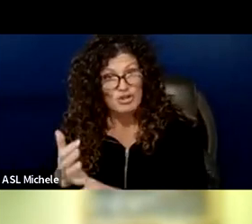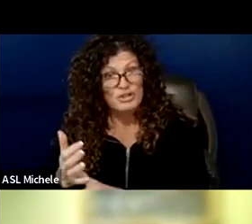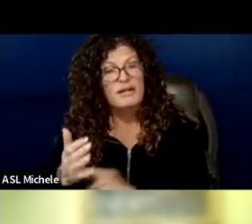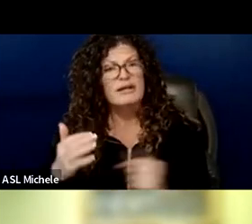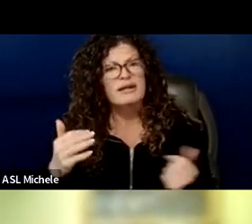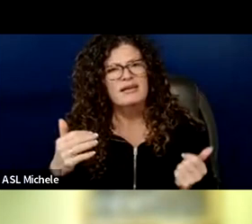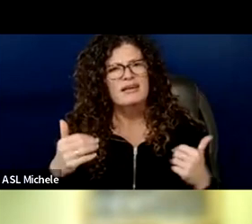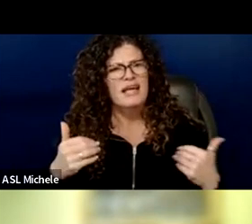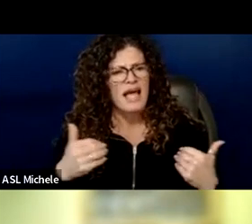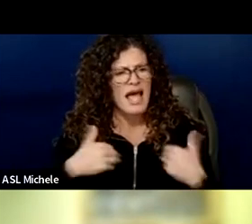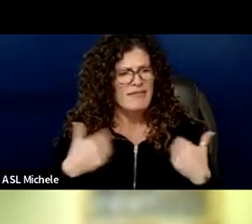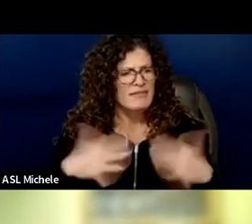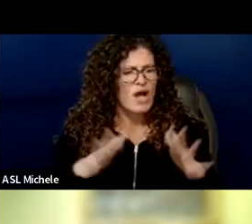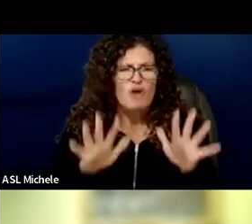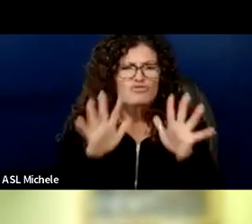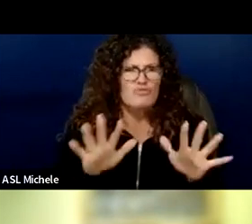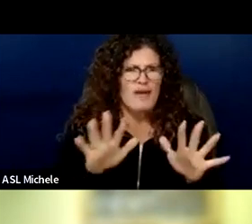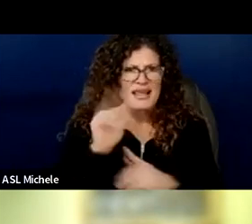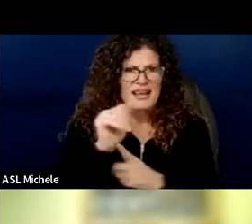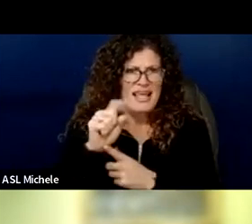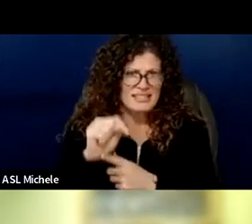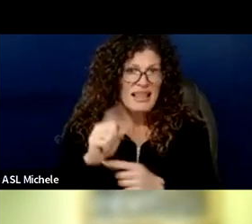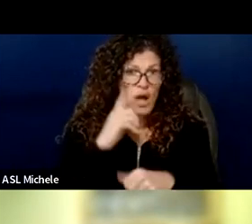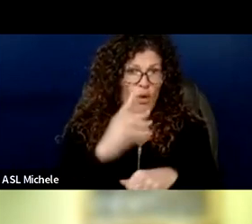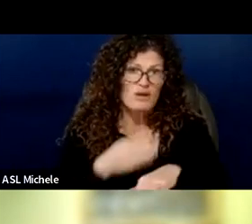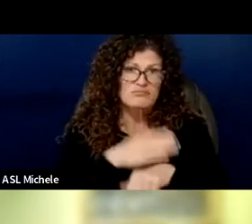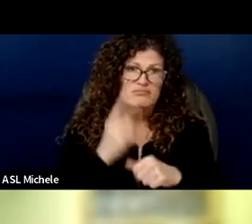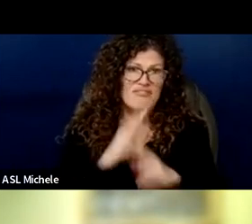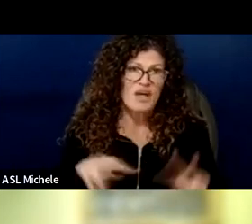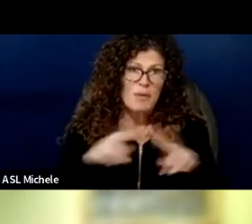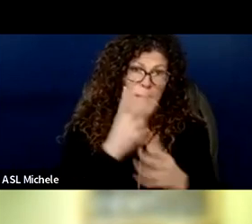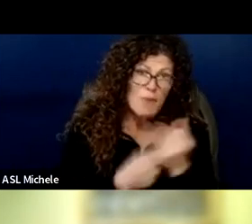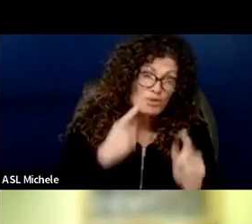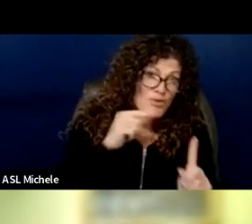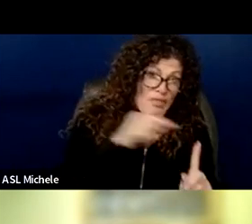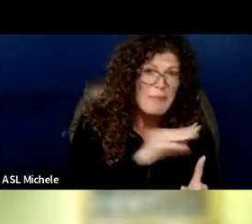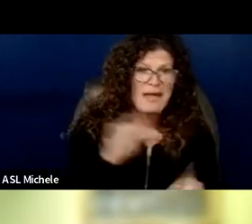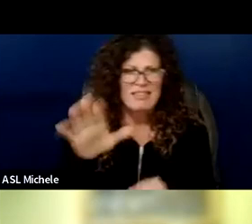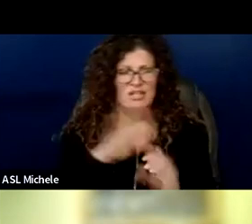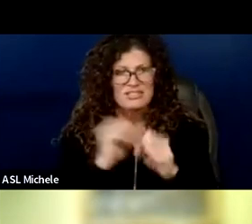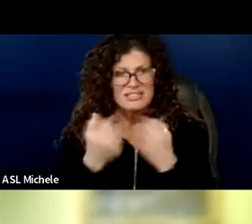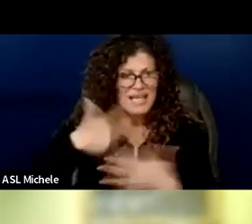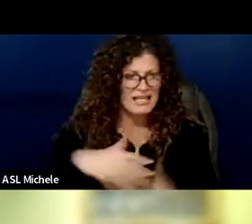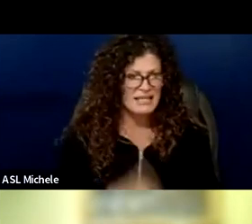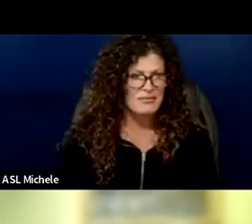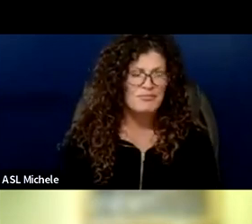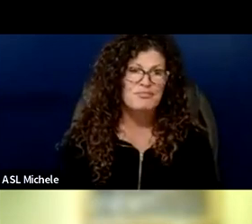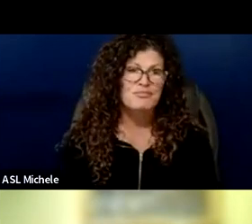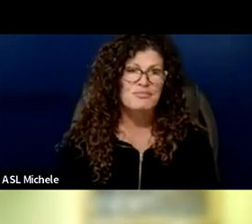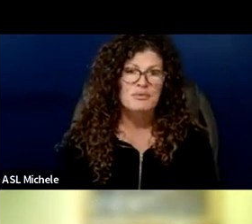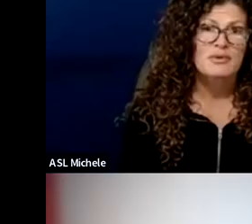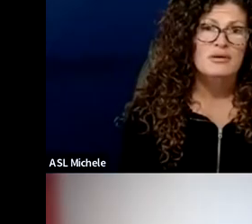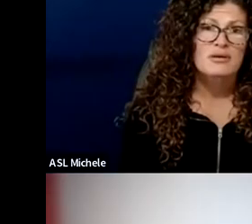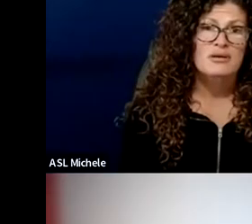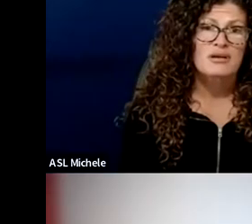priceless asset that will be increasingly valuable both to them and to our society depriving our future